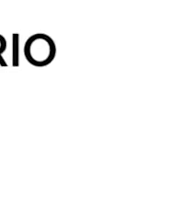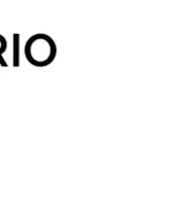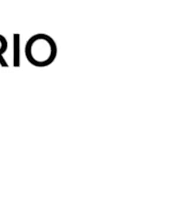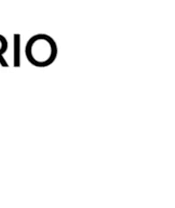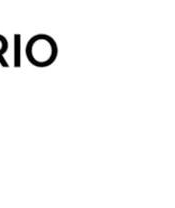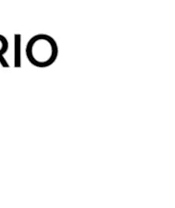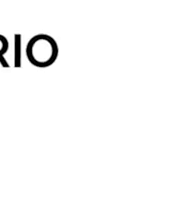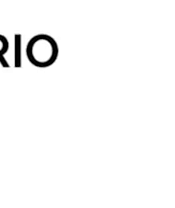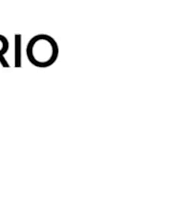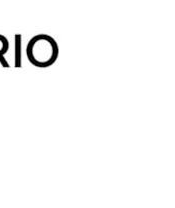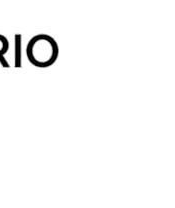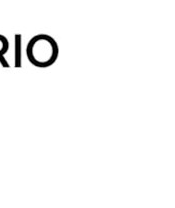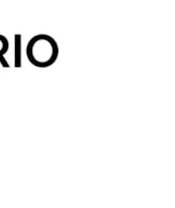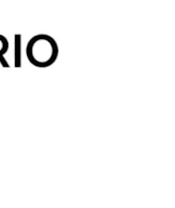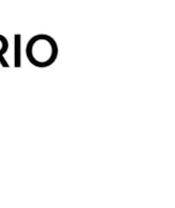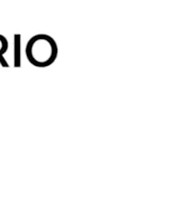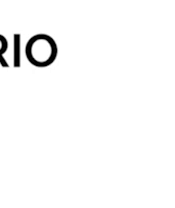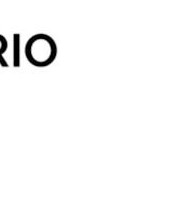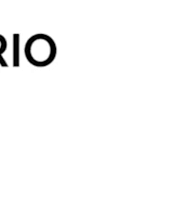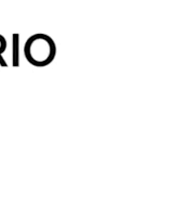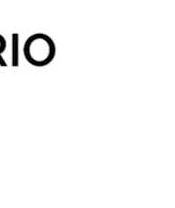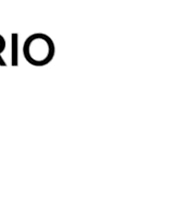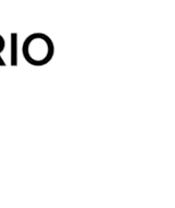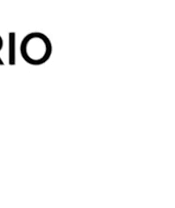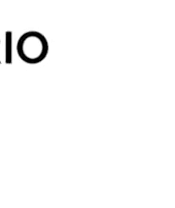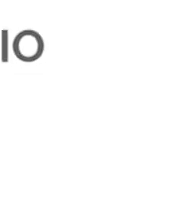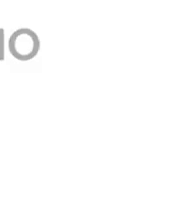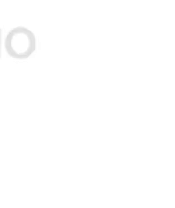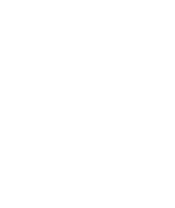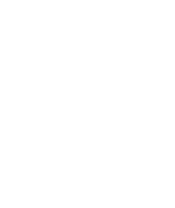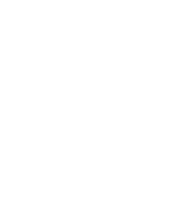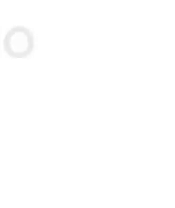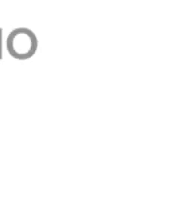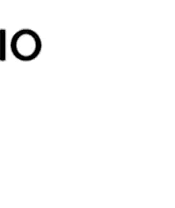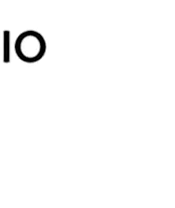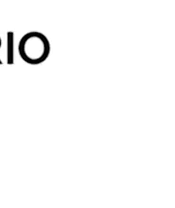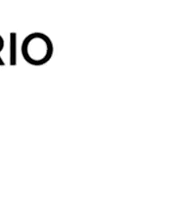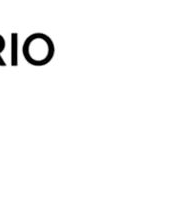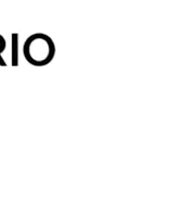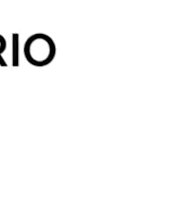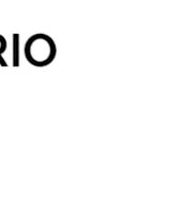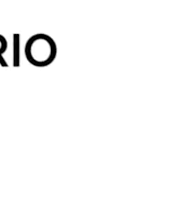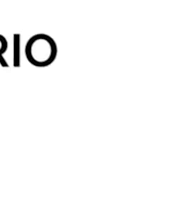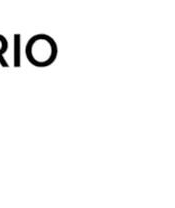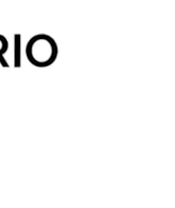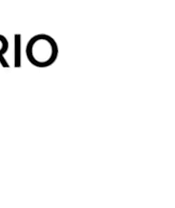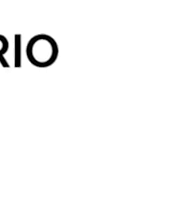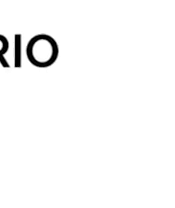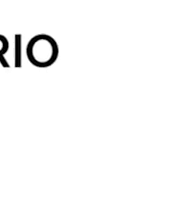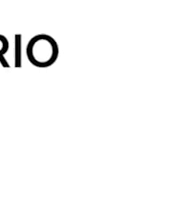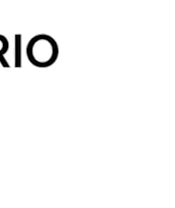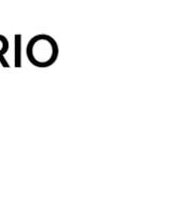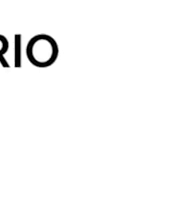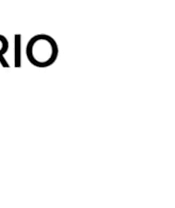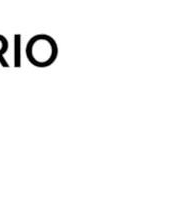Thank you, everyone. You